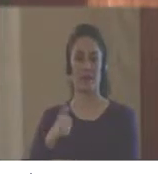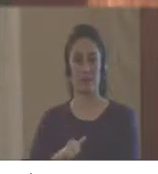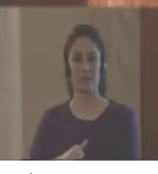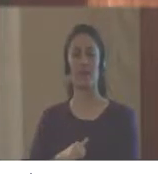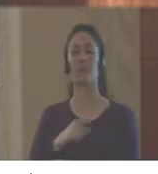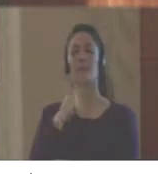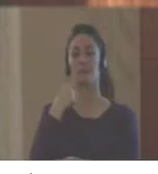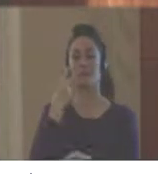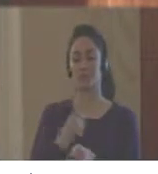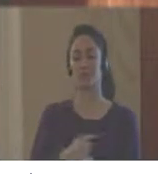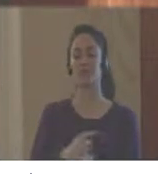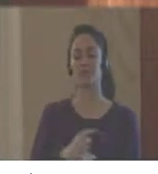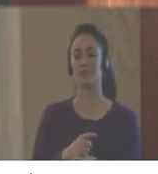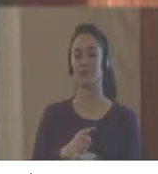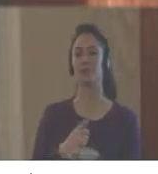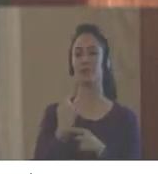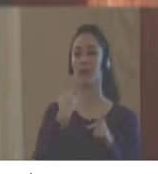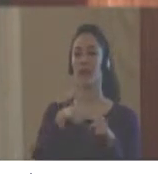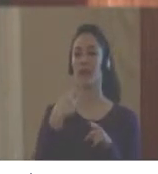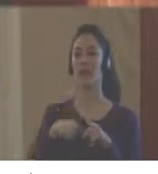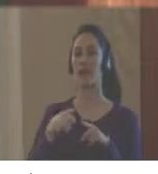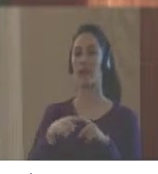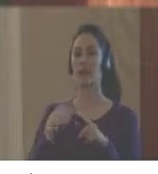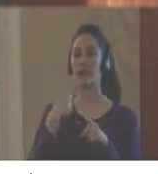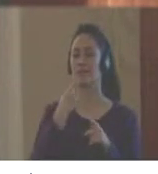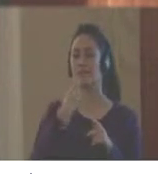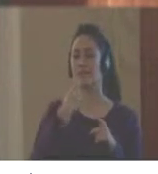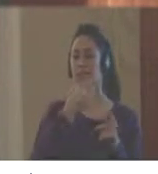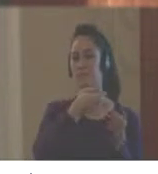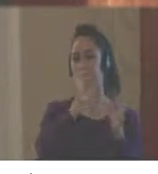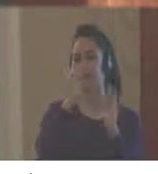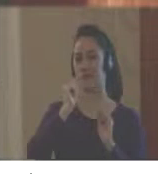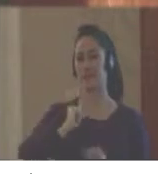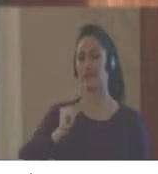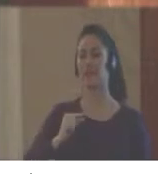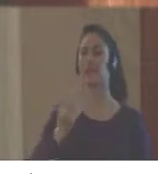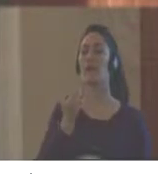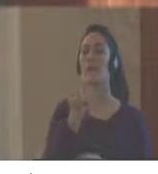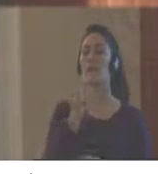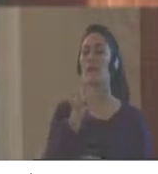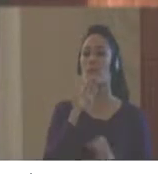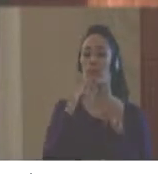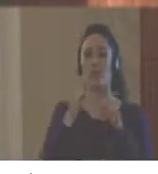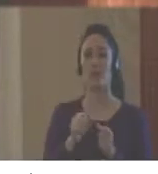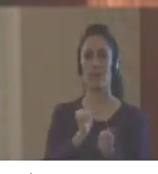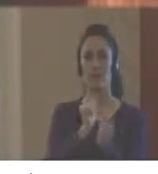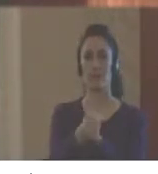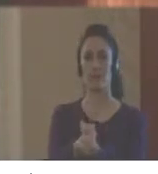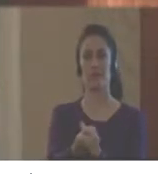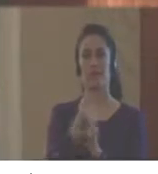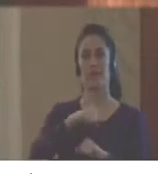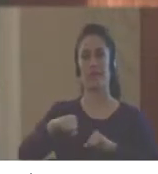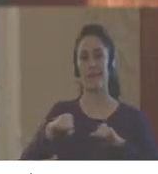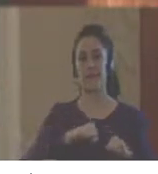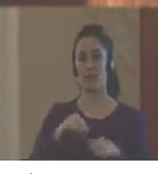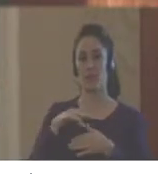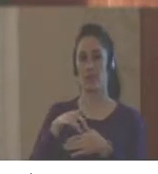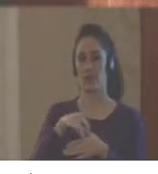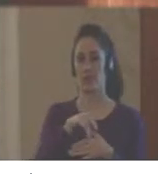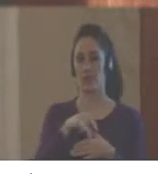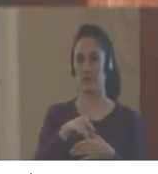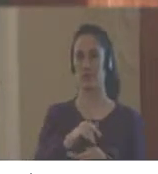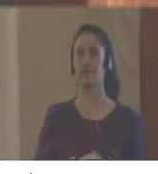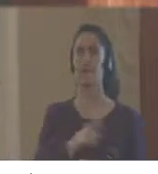So these phases will be reconverted as a dimension that is going to be crossing